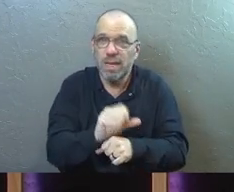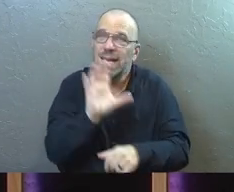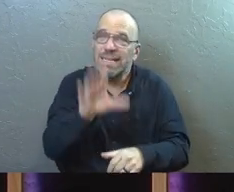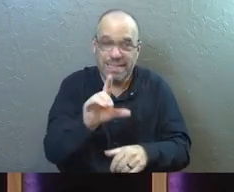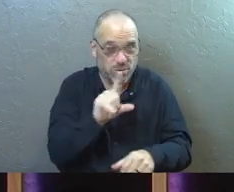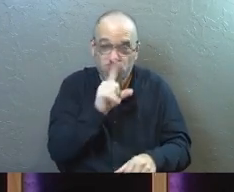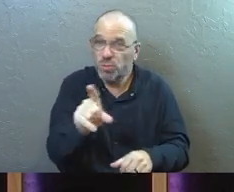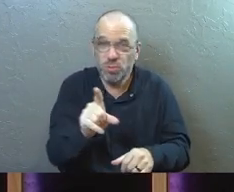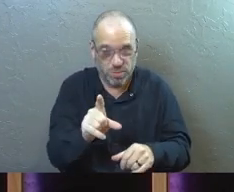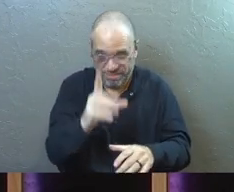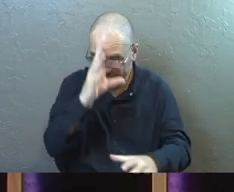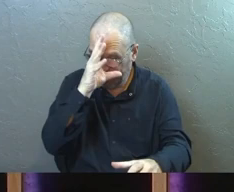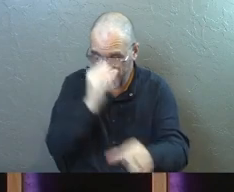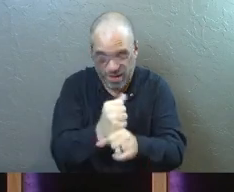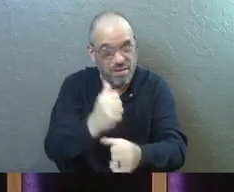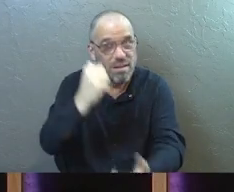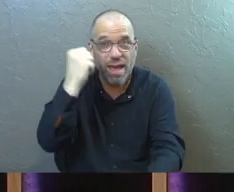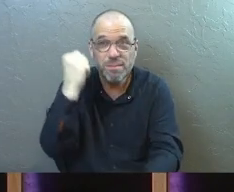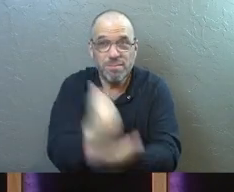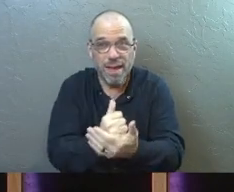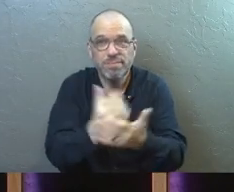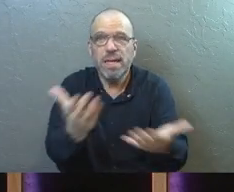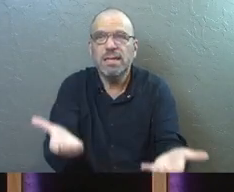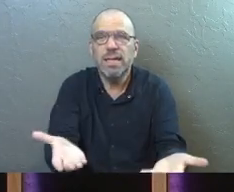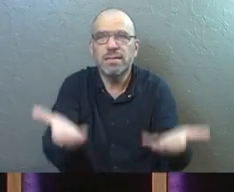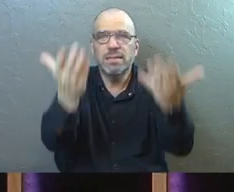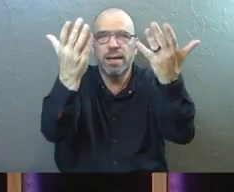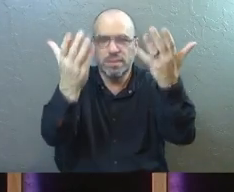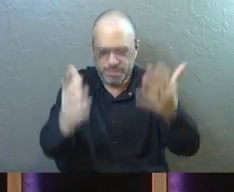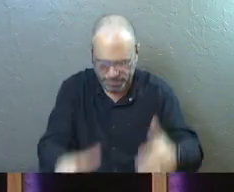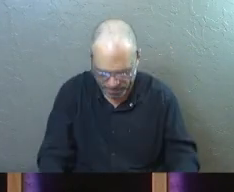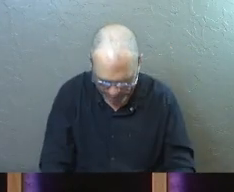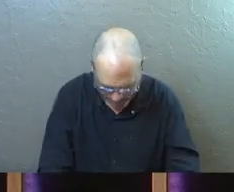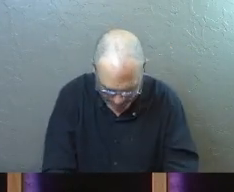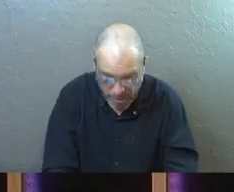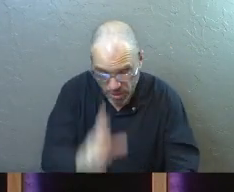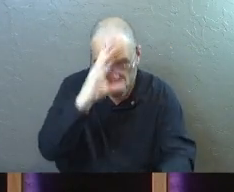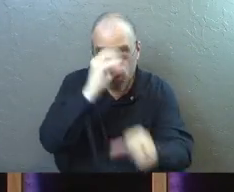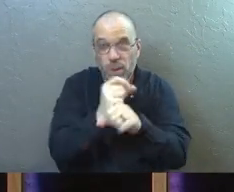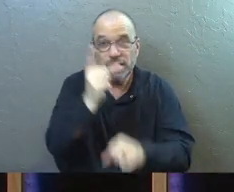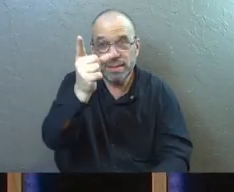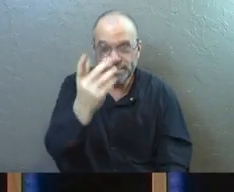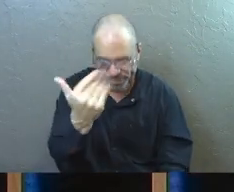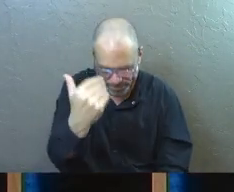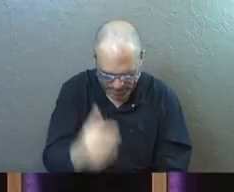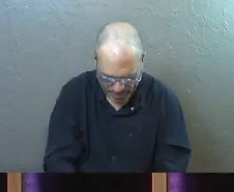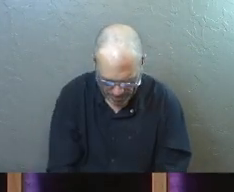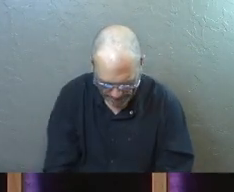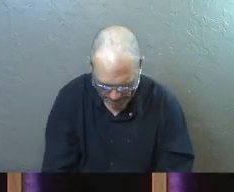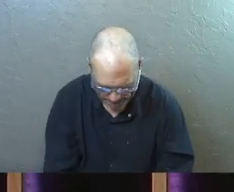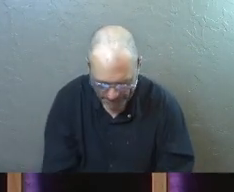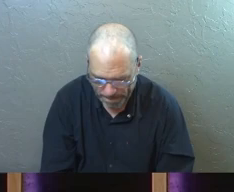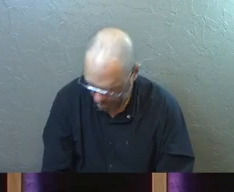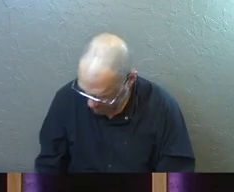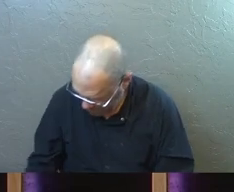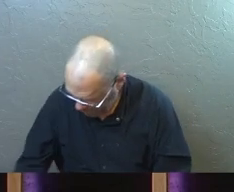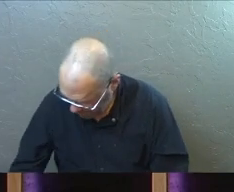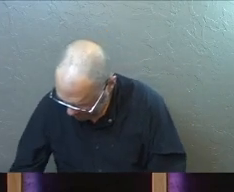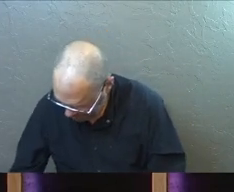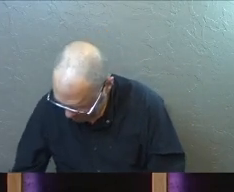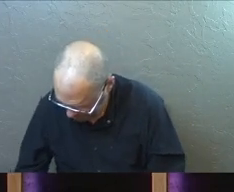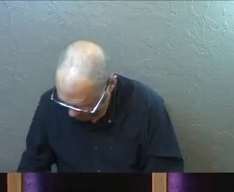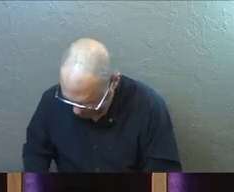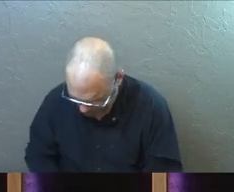This is the faith. Amen? Why don't you guys stand? Let's trust him. Amen. Amen. Amen. Amen. Amen.